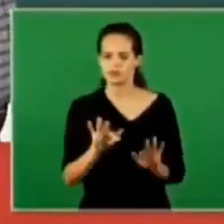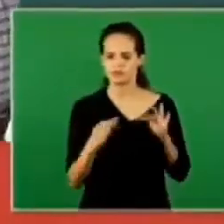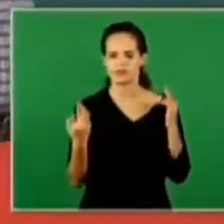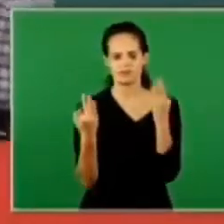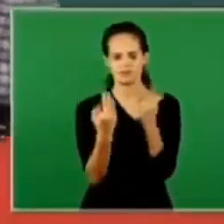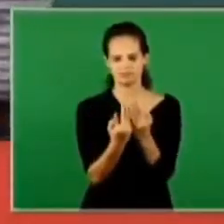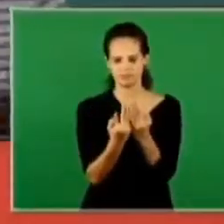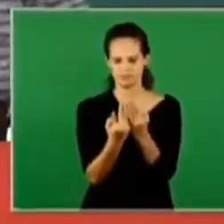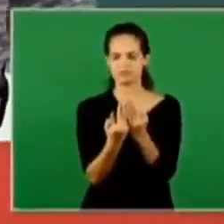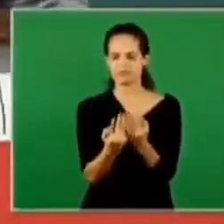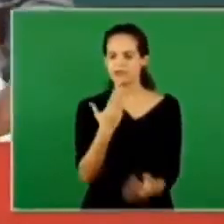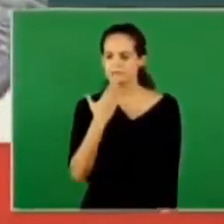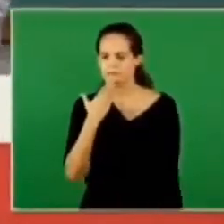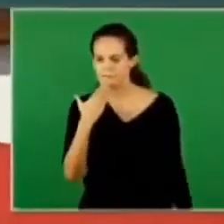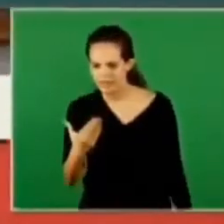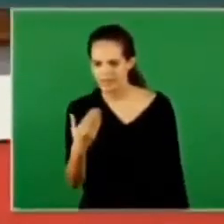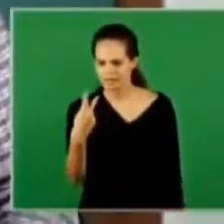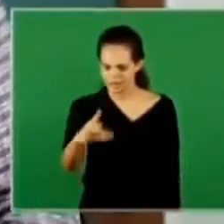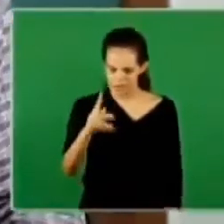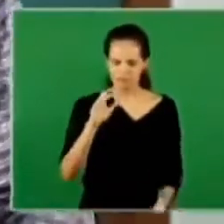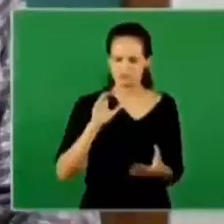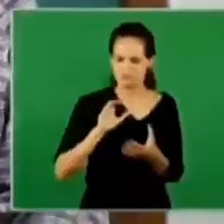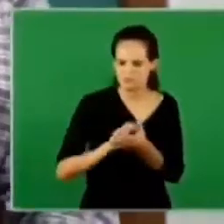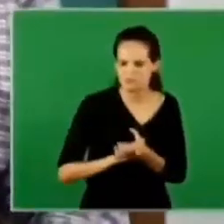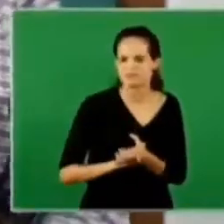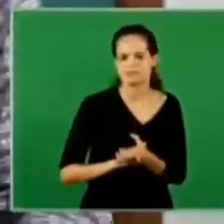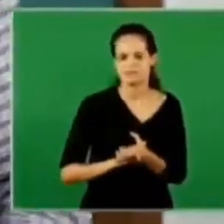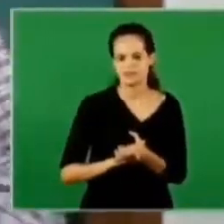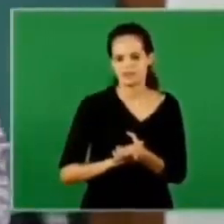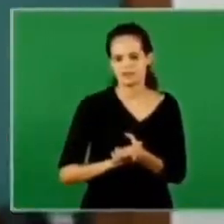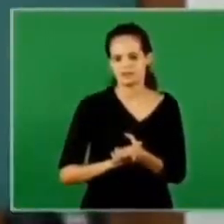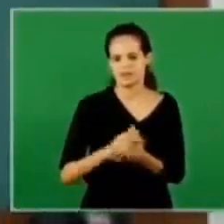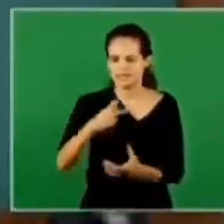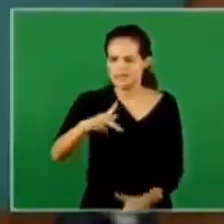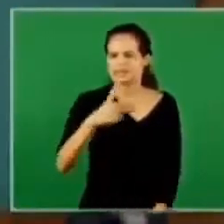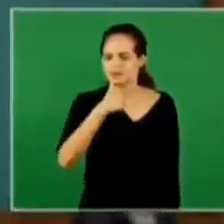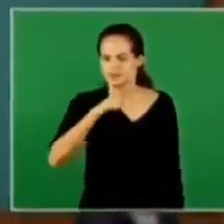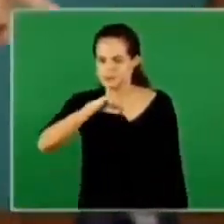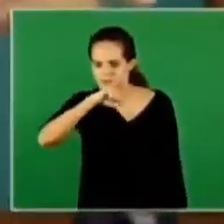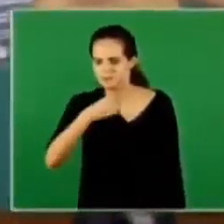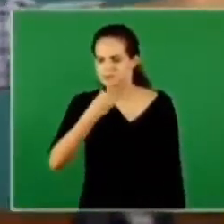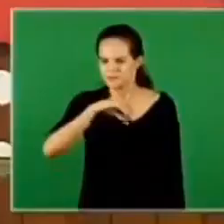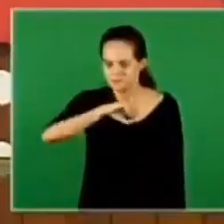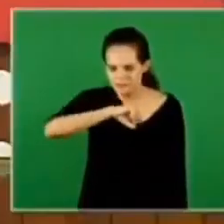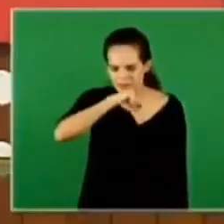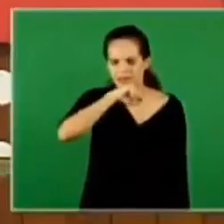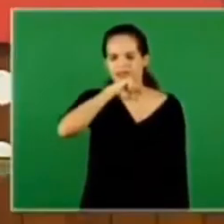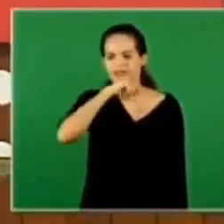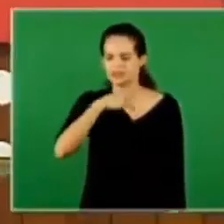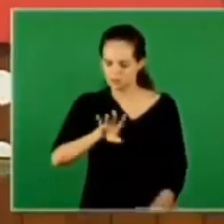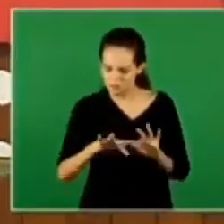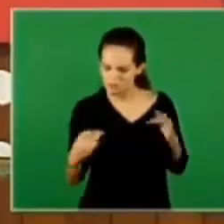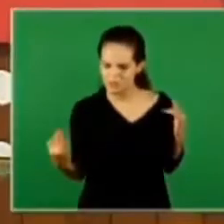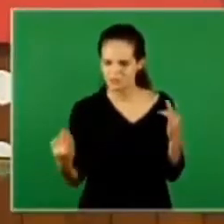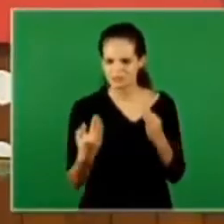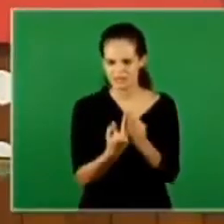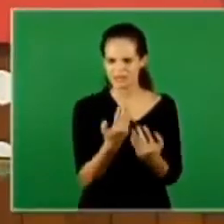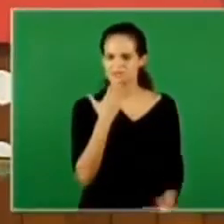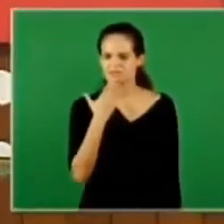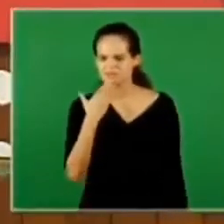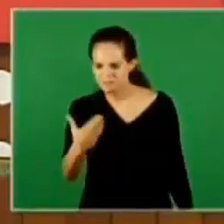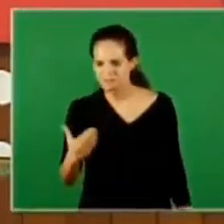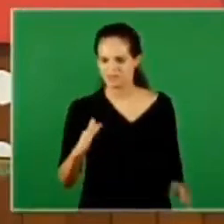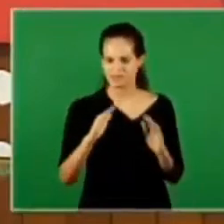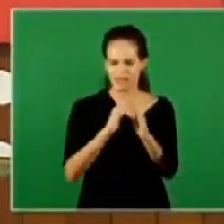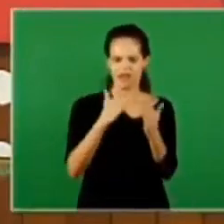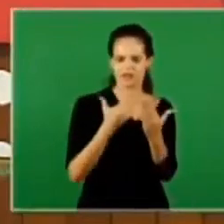on behalf of your family the holy spirit is interceding on behalf of your marriage interceding on behalf of your father